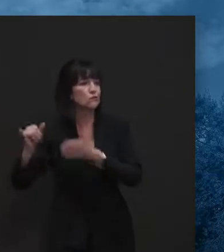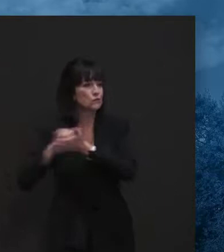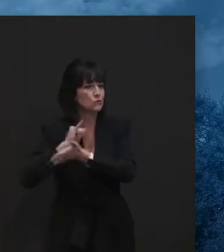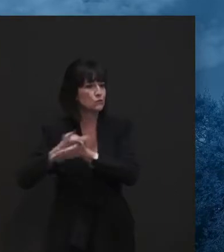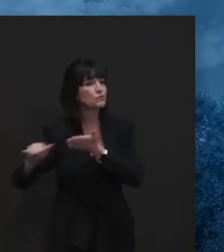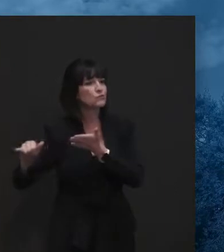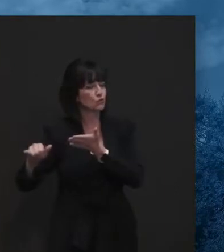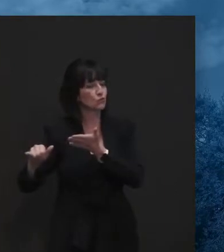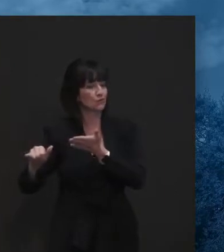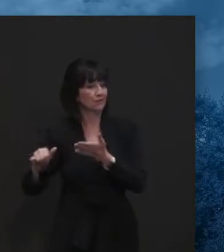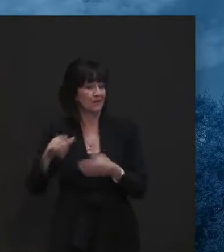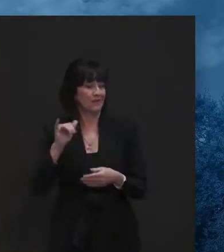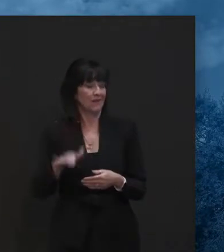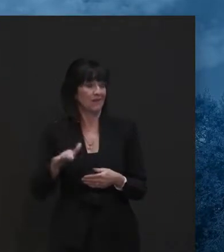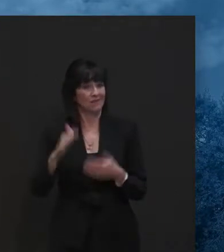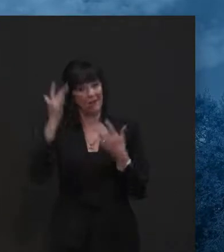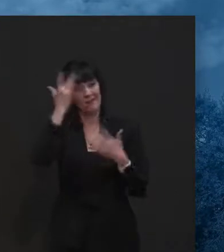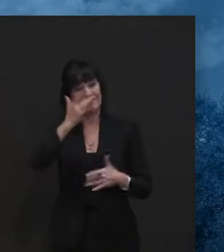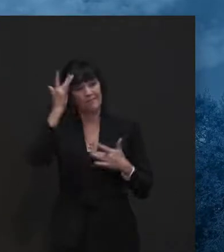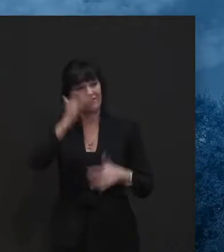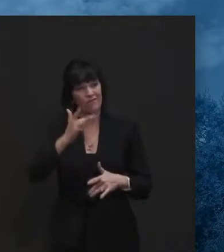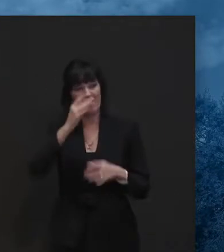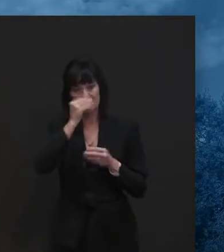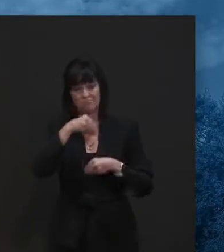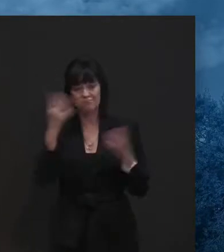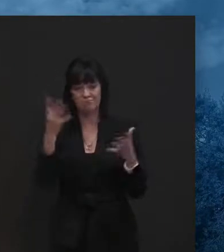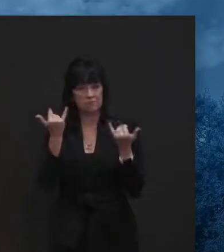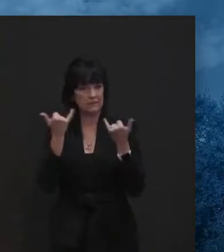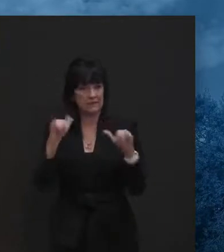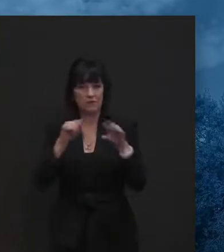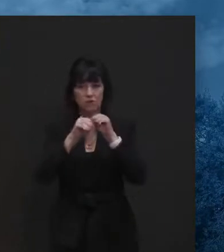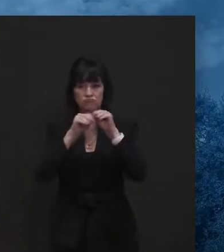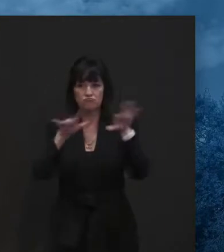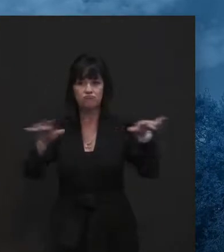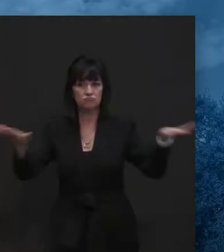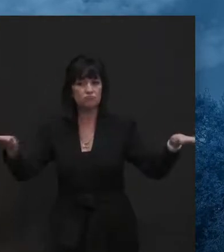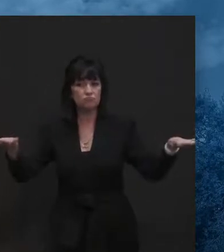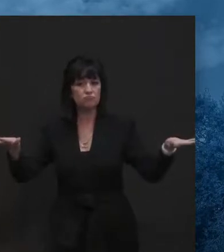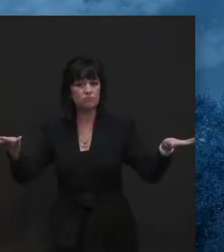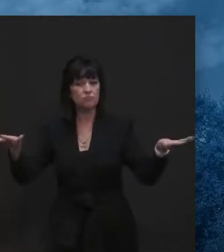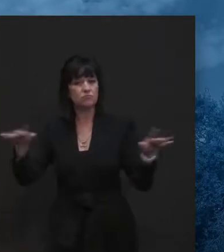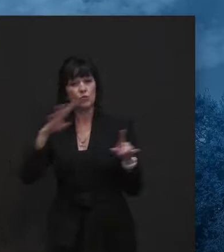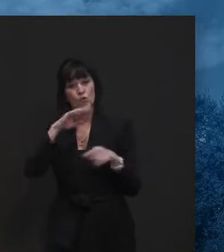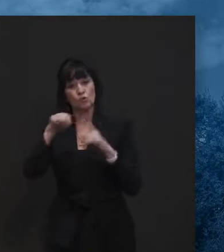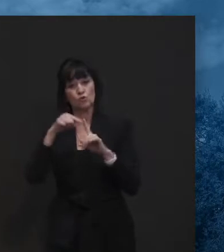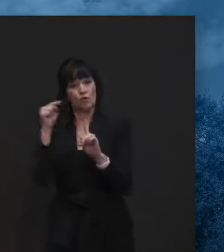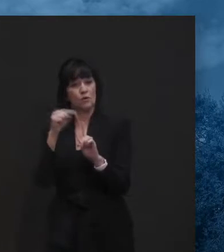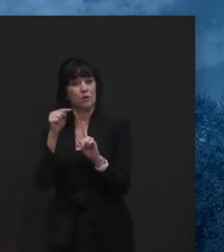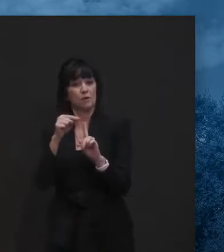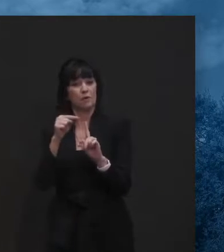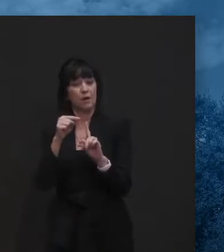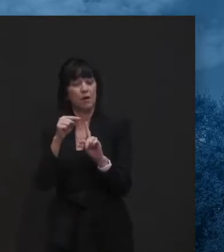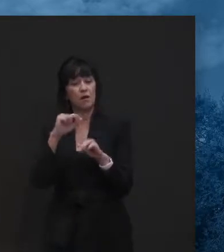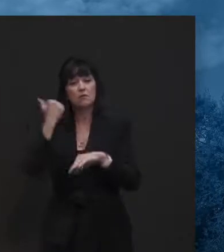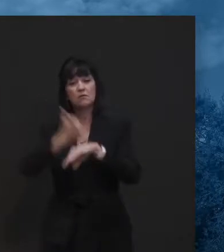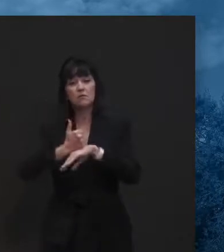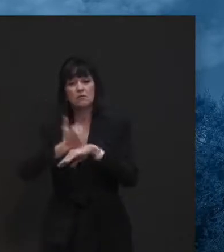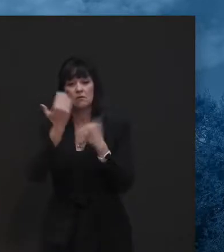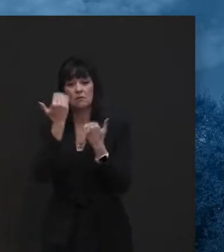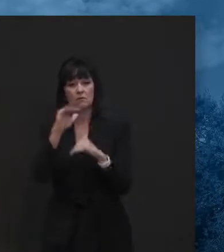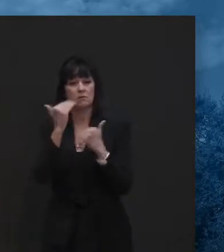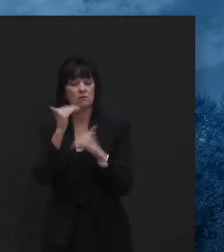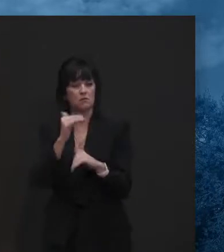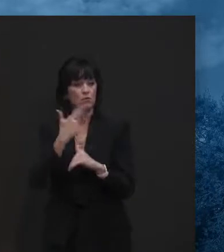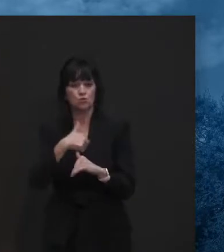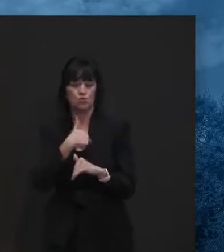The virus sees no borders in that respect. Um, but in terms of specific restrictions, you we looked really to the Delaware